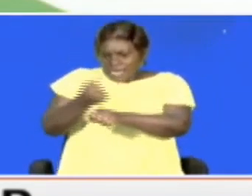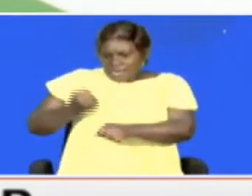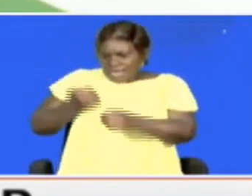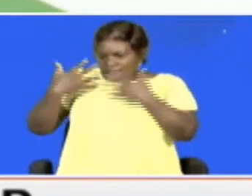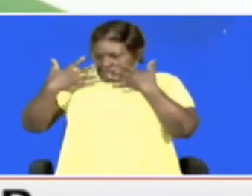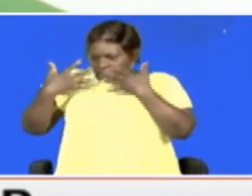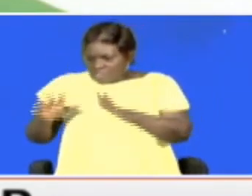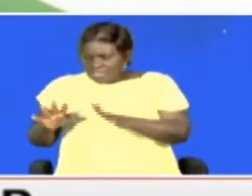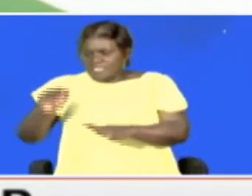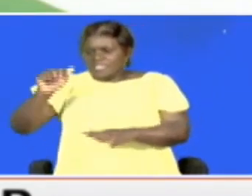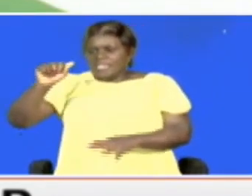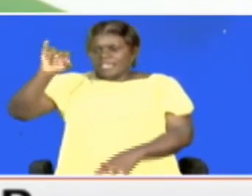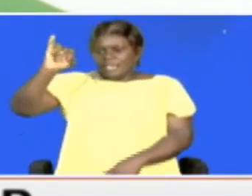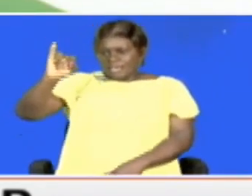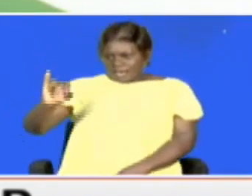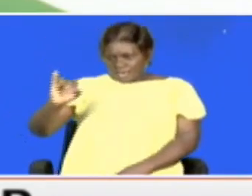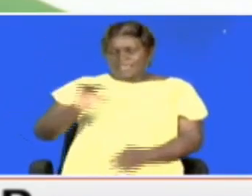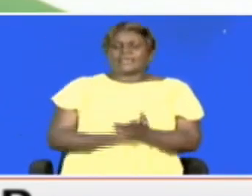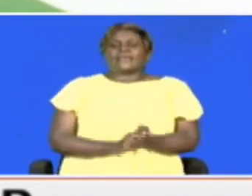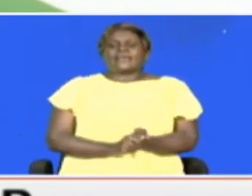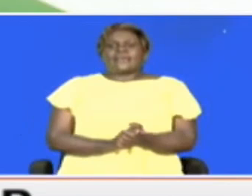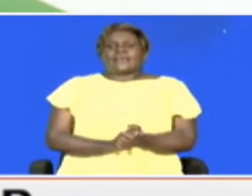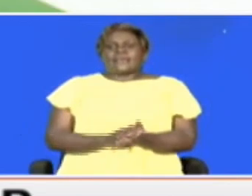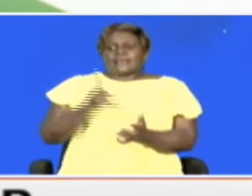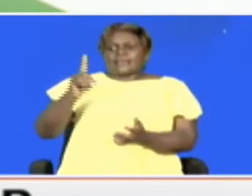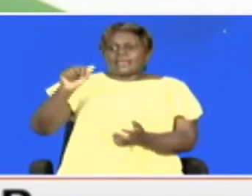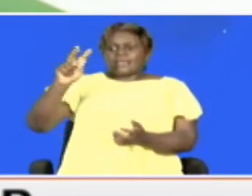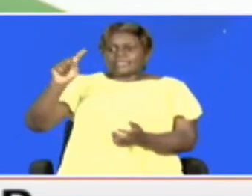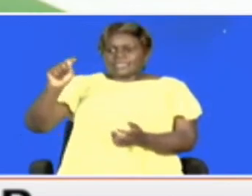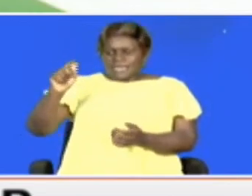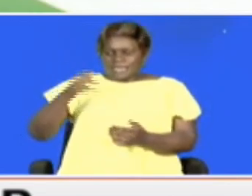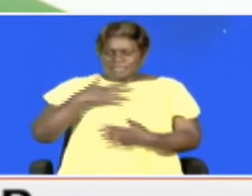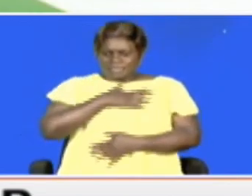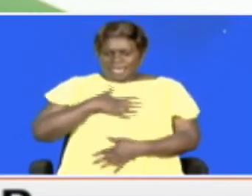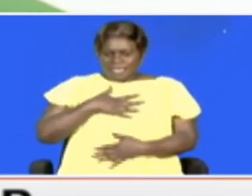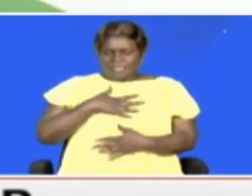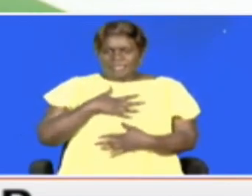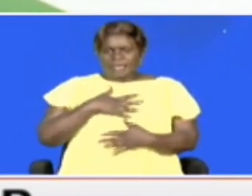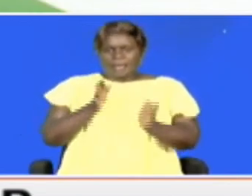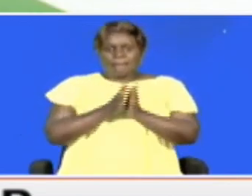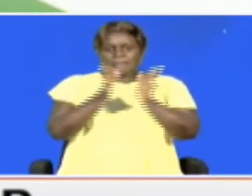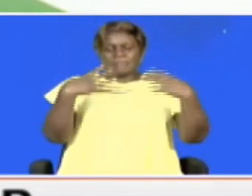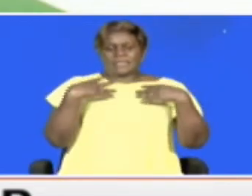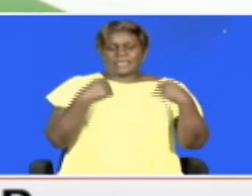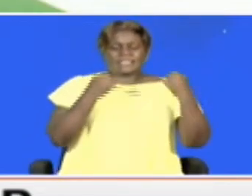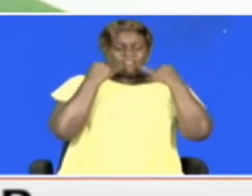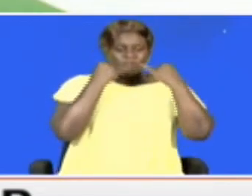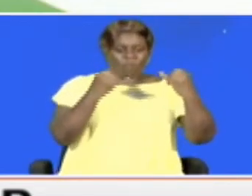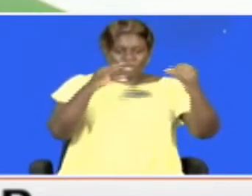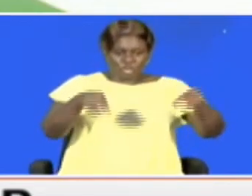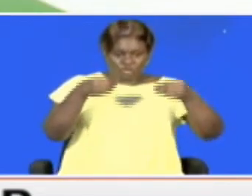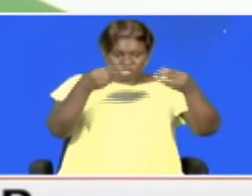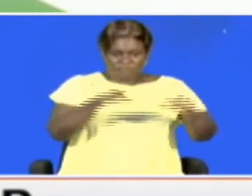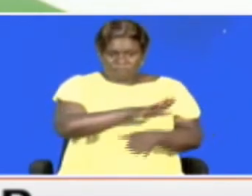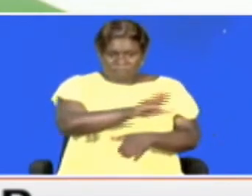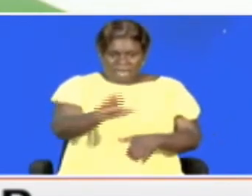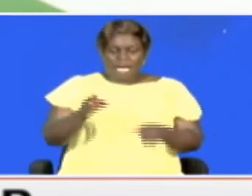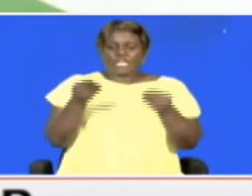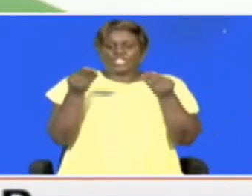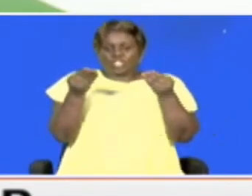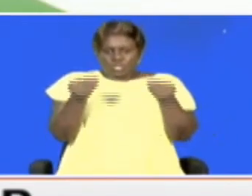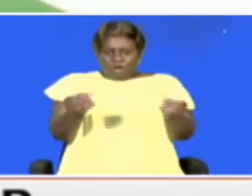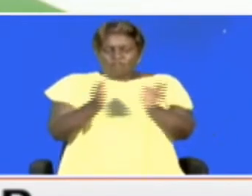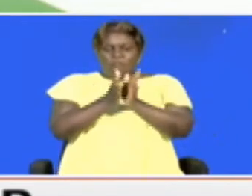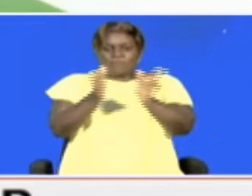in artificial intelligence and data science and we expose them to public health data, they will be able to solve